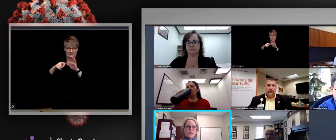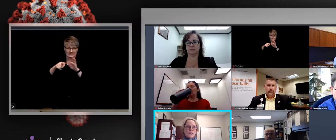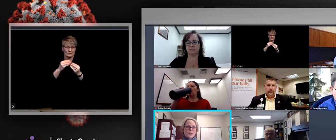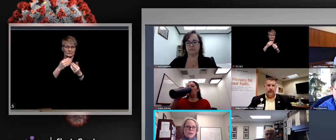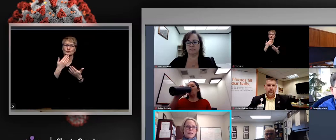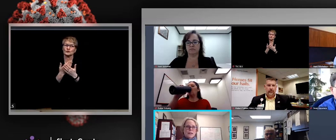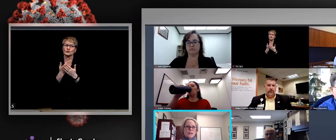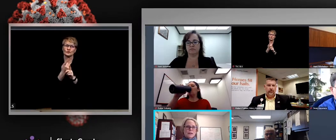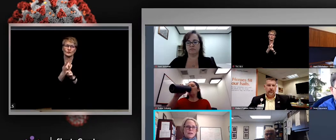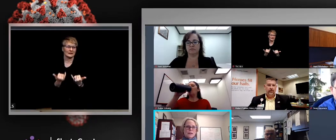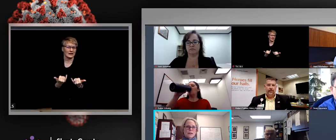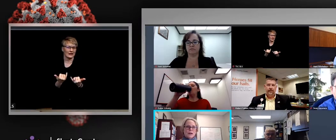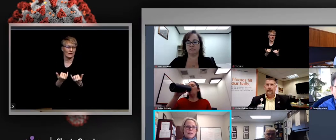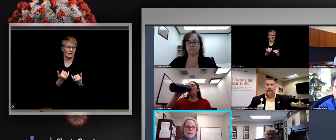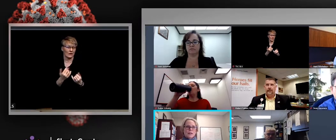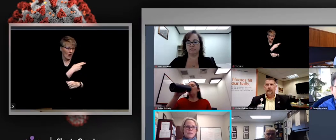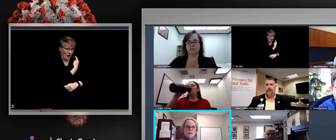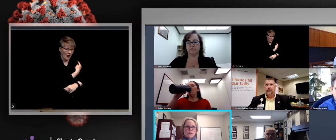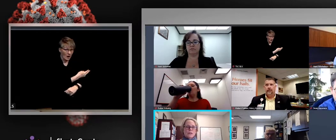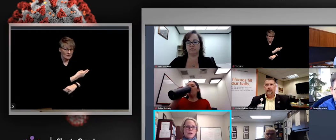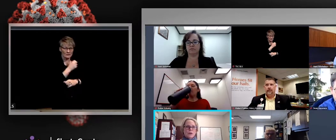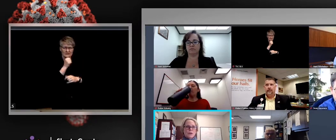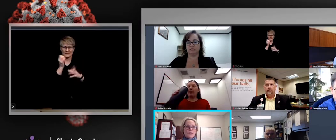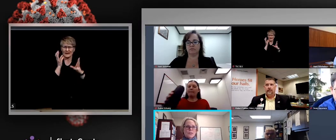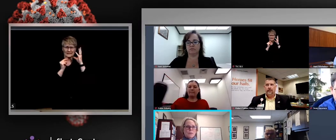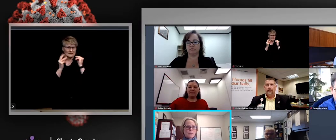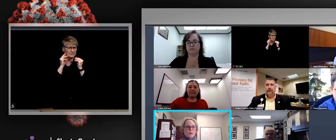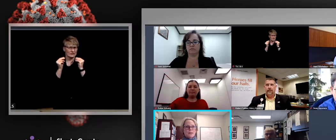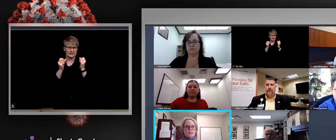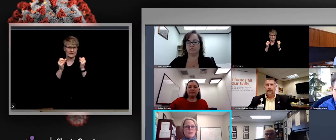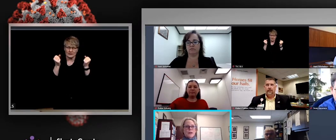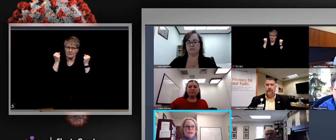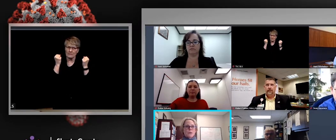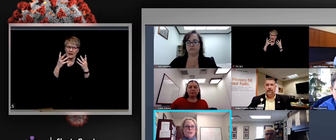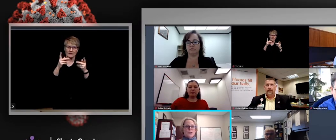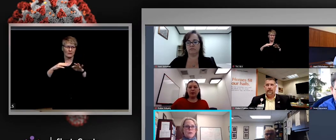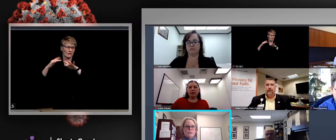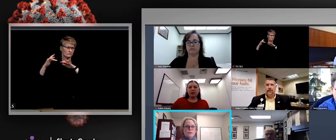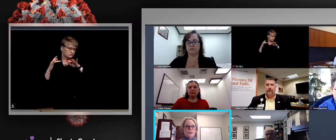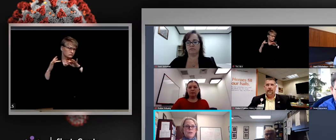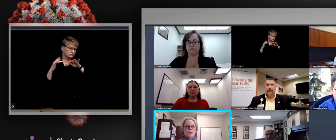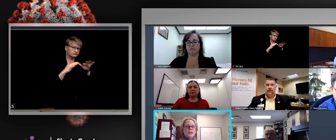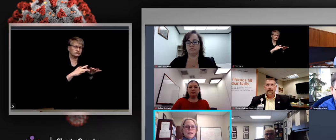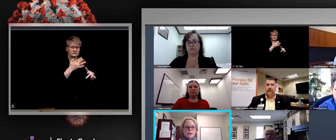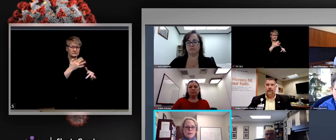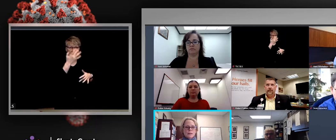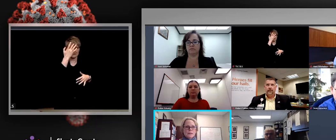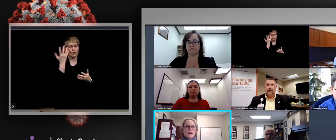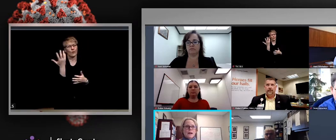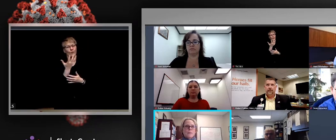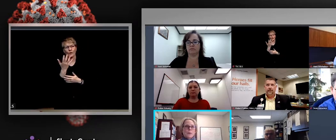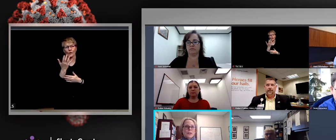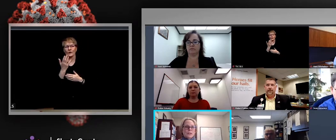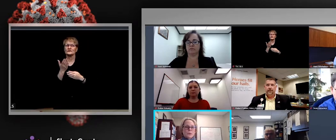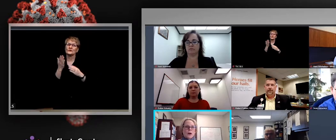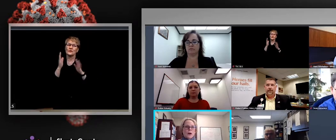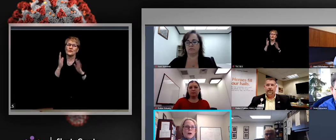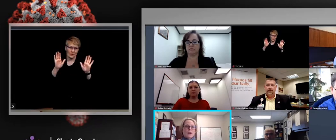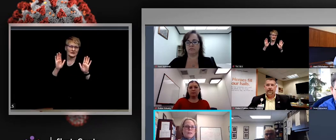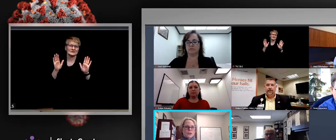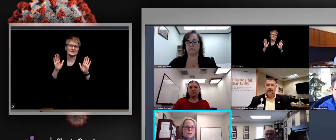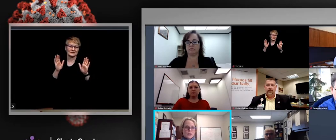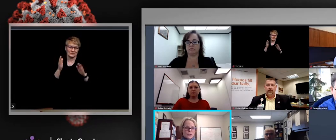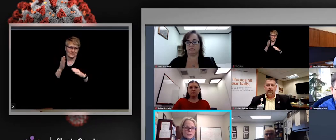not experiencing the high level of numbers right now, which is wonderful. But we